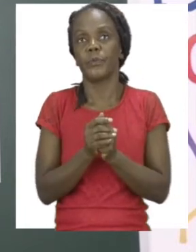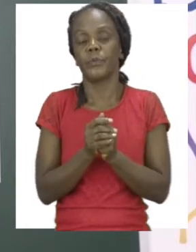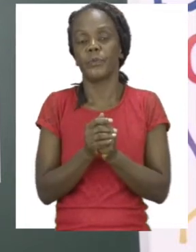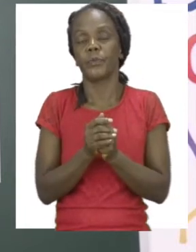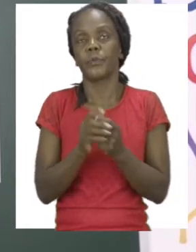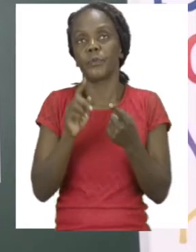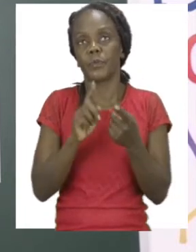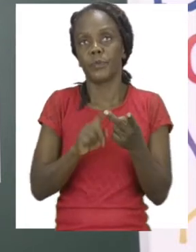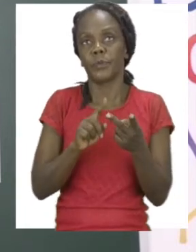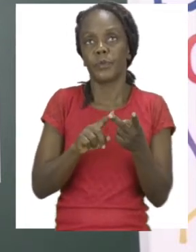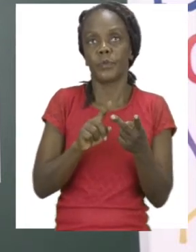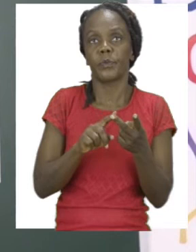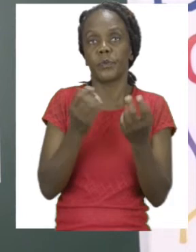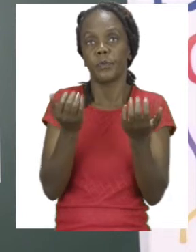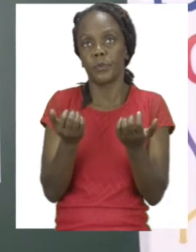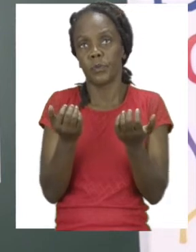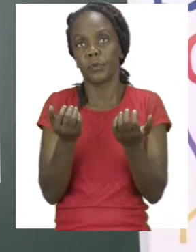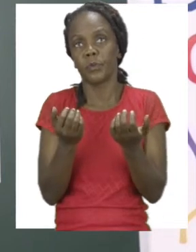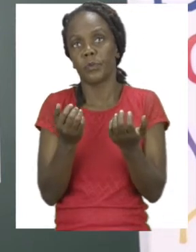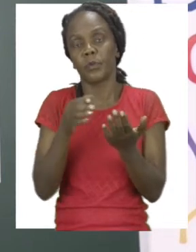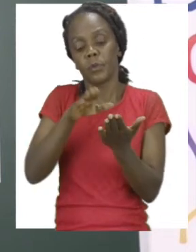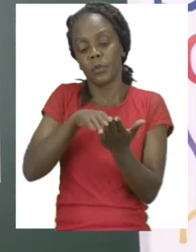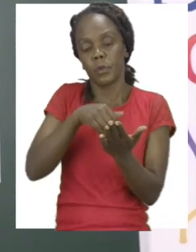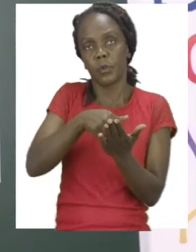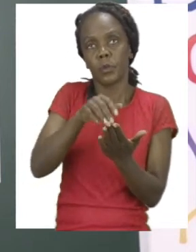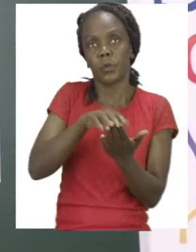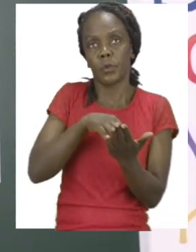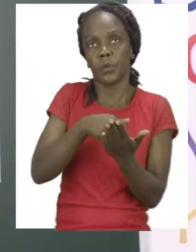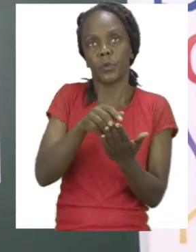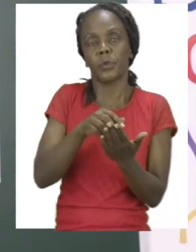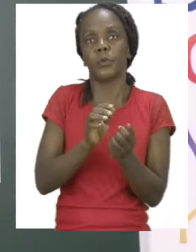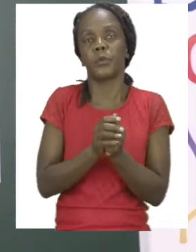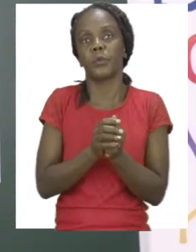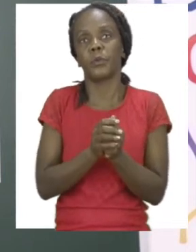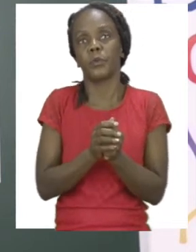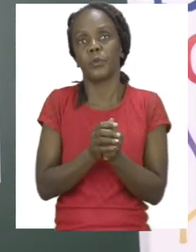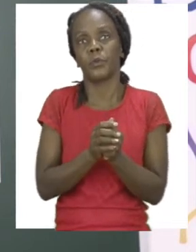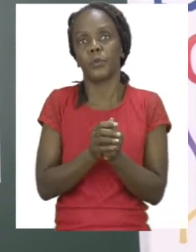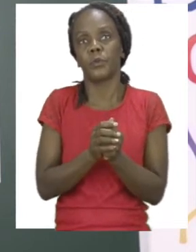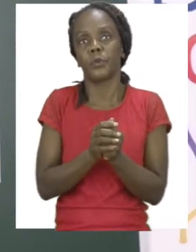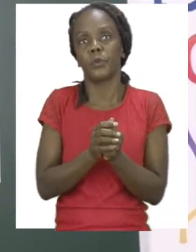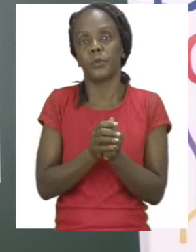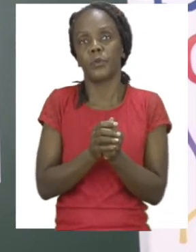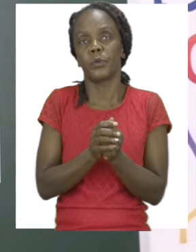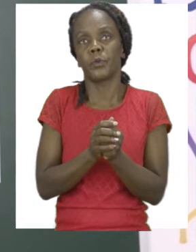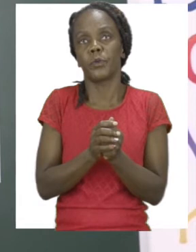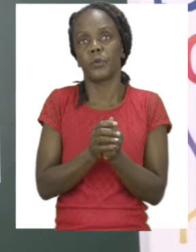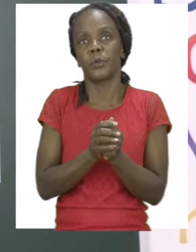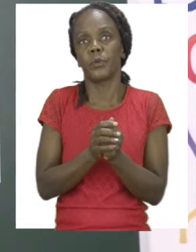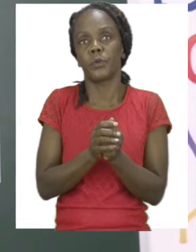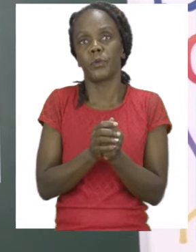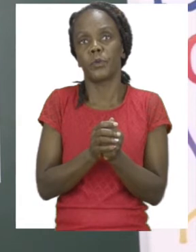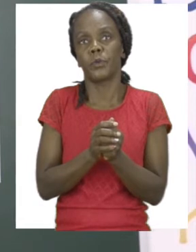and down when you need it. So we are going to start by